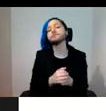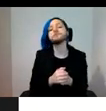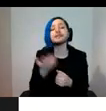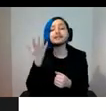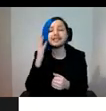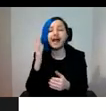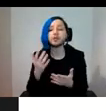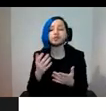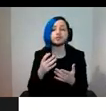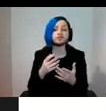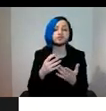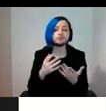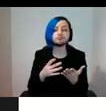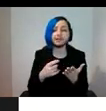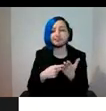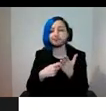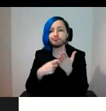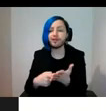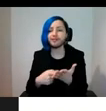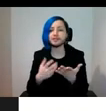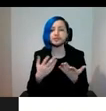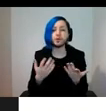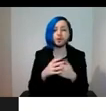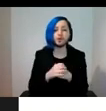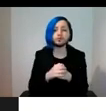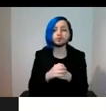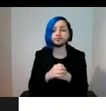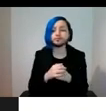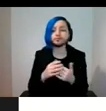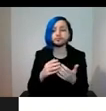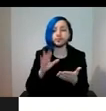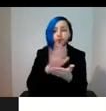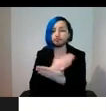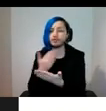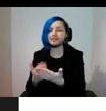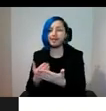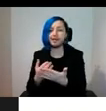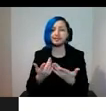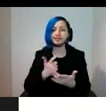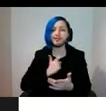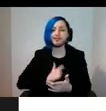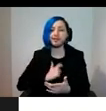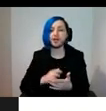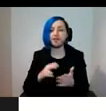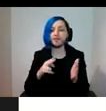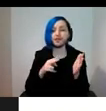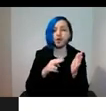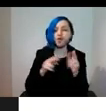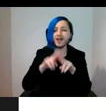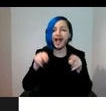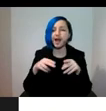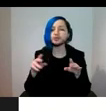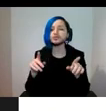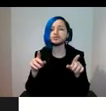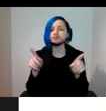reference to the spaces of their choice, such as the Roots Manoeuvre, who translated the eminent character of the Norfolk House music room into a